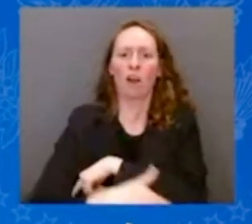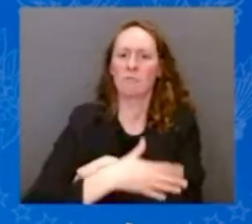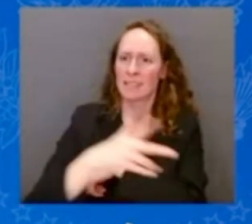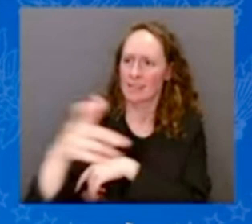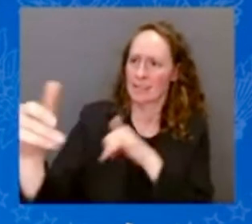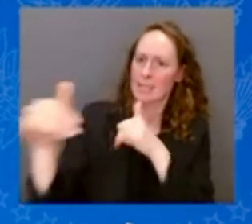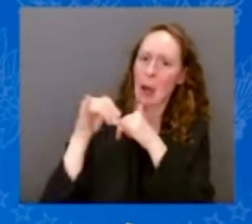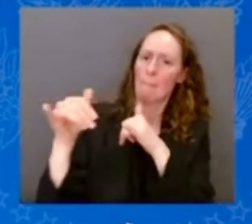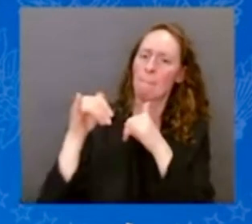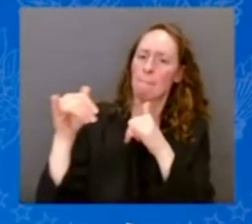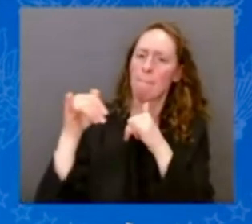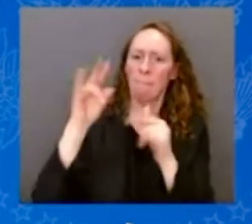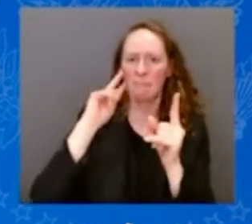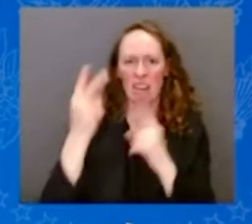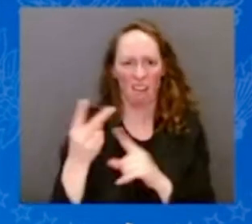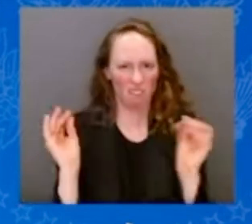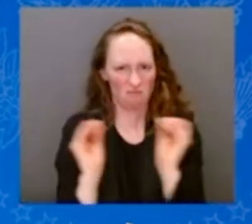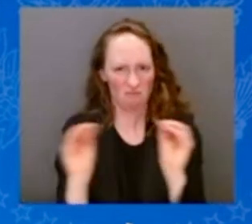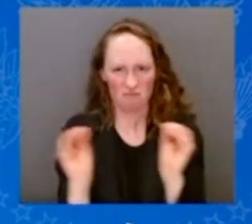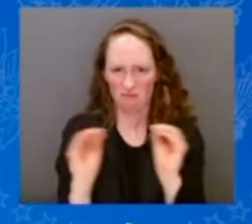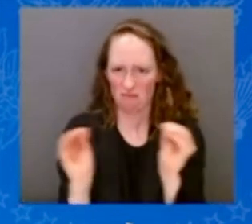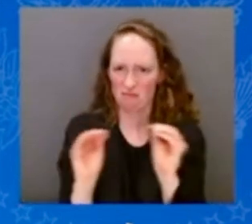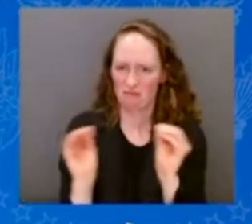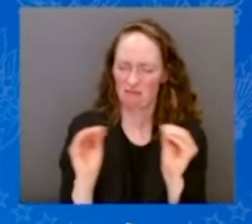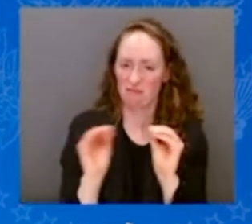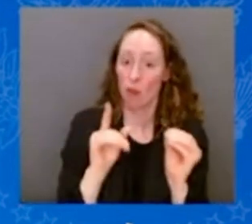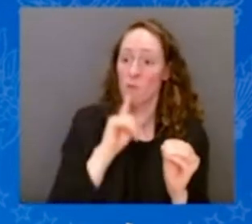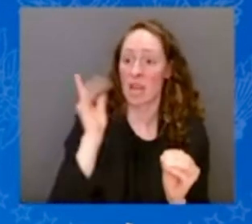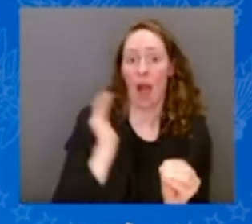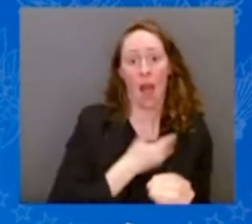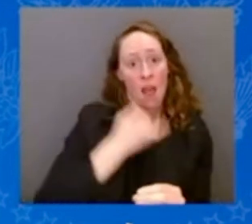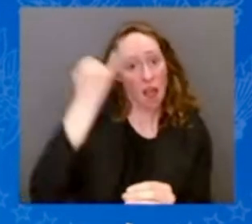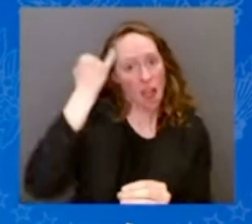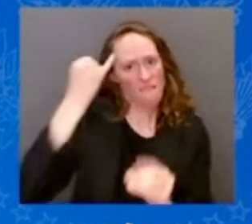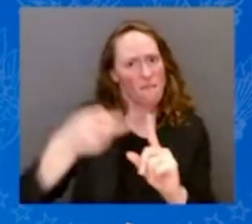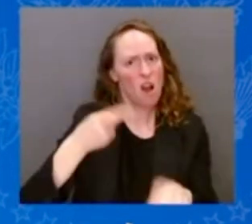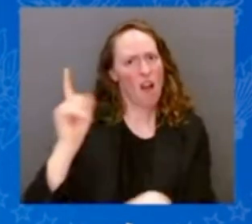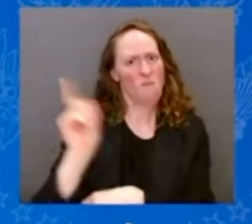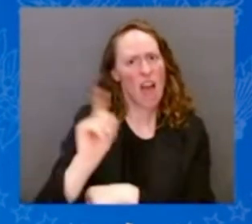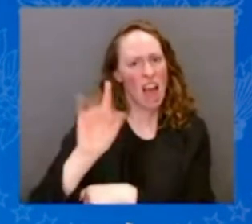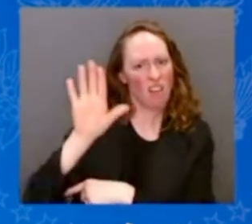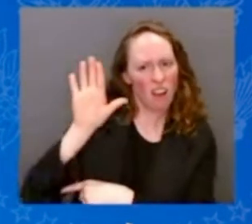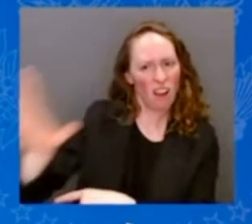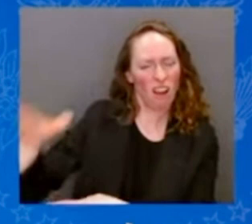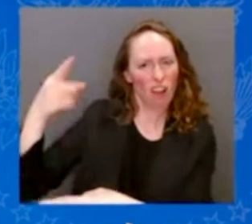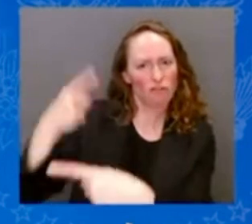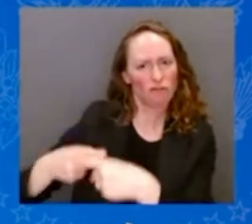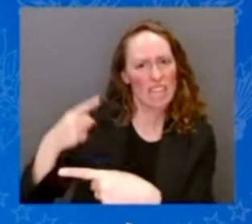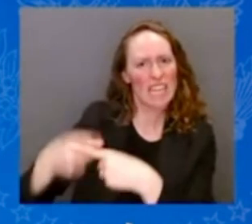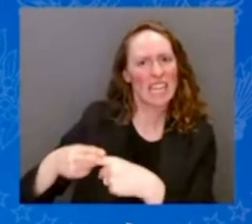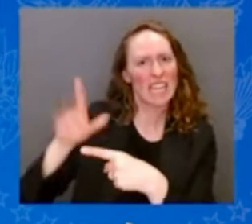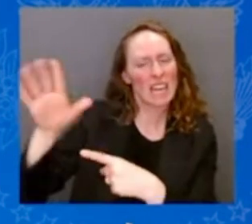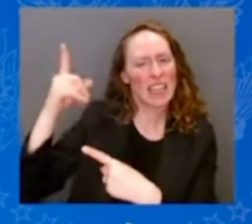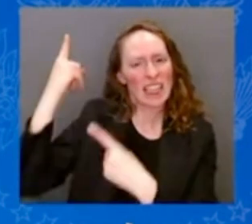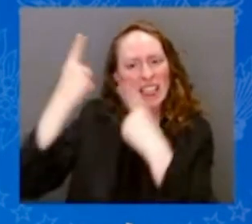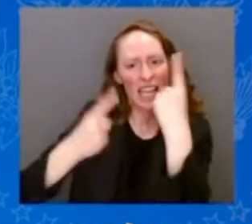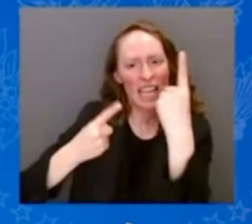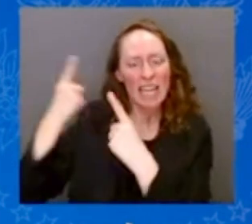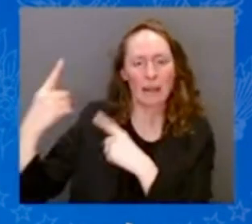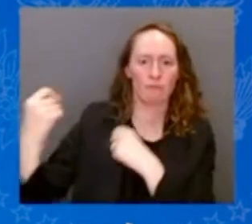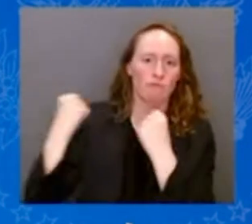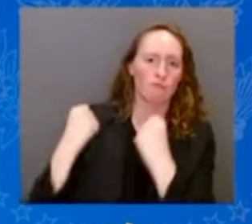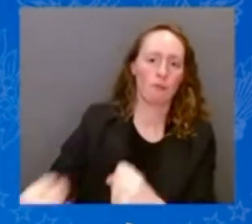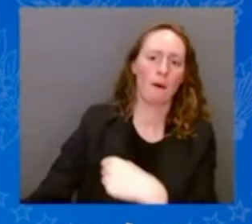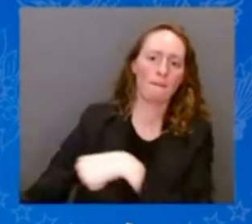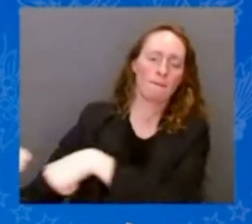a Greek idea early on. I really mean it. It was Greek and all those years ago that inspired the framers to believe in this radical idea and to